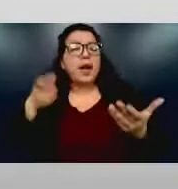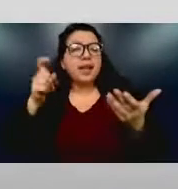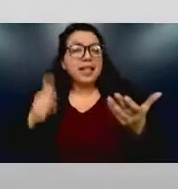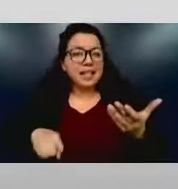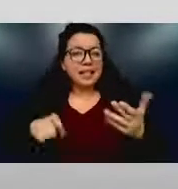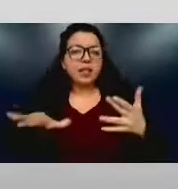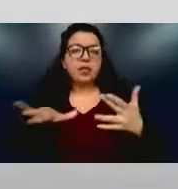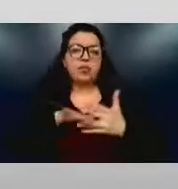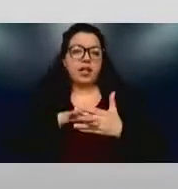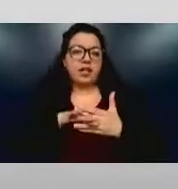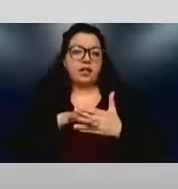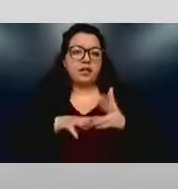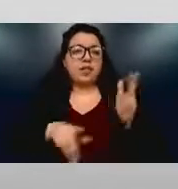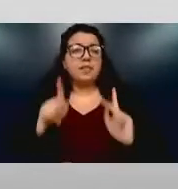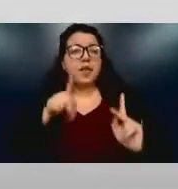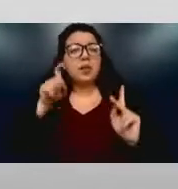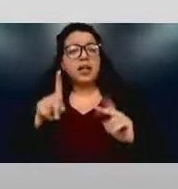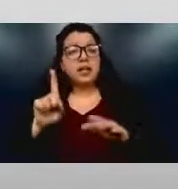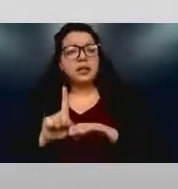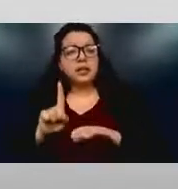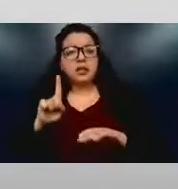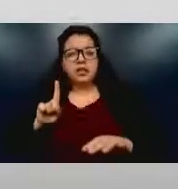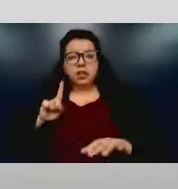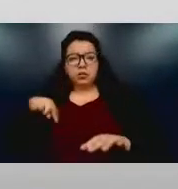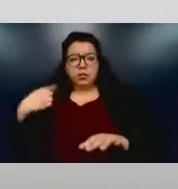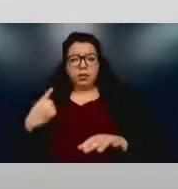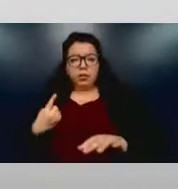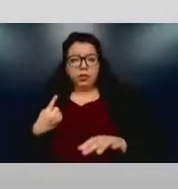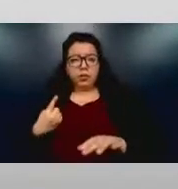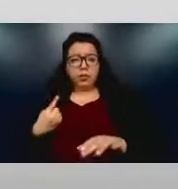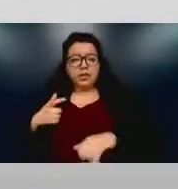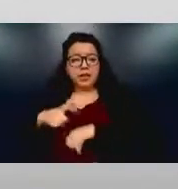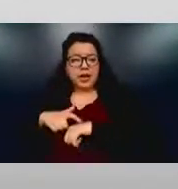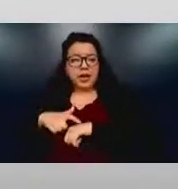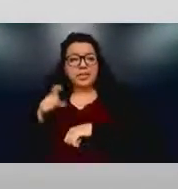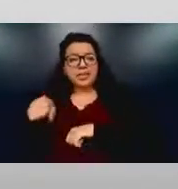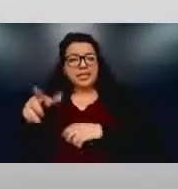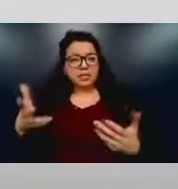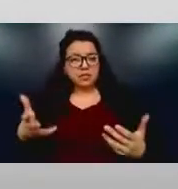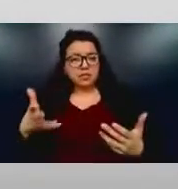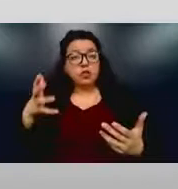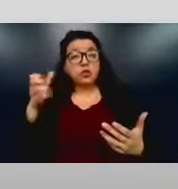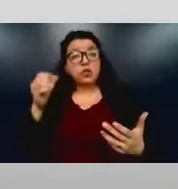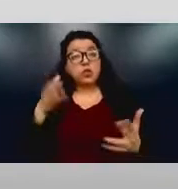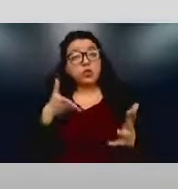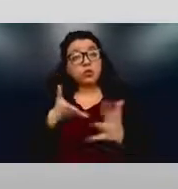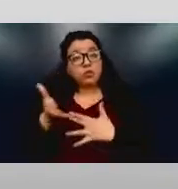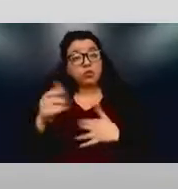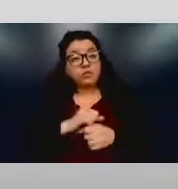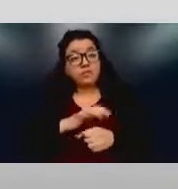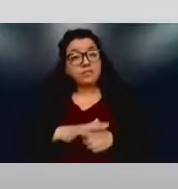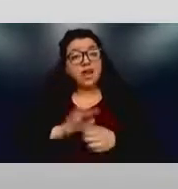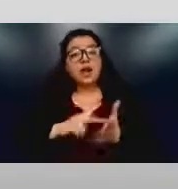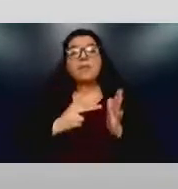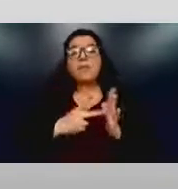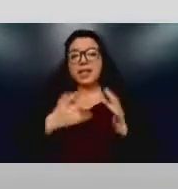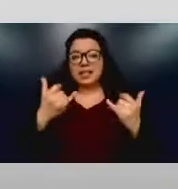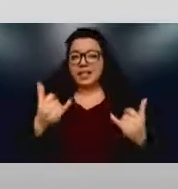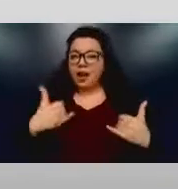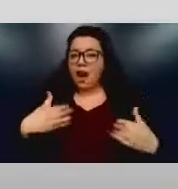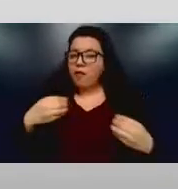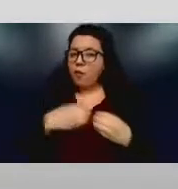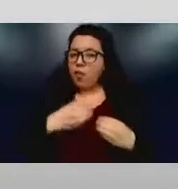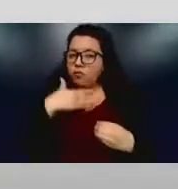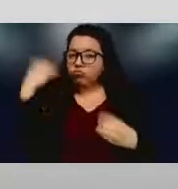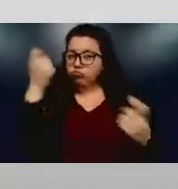time to then spend by themselves. And so these are some small things that have created a dynamic now that we have a lot more flexibility in our